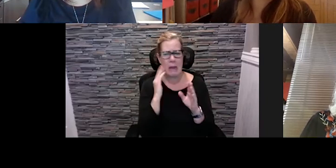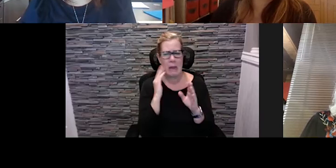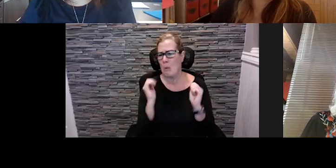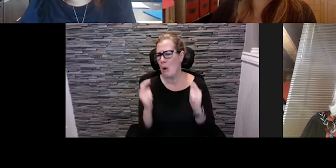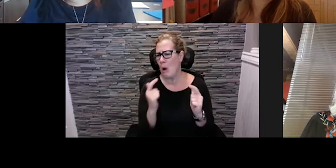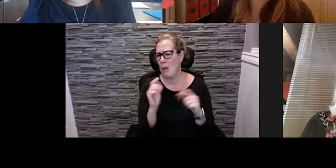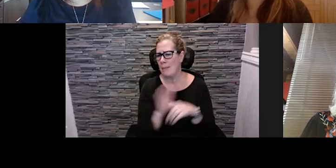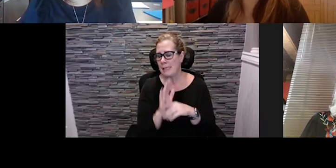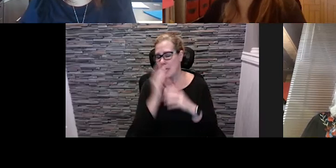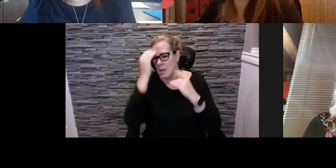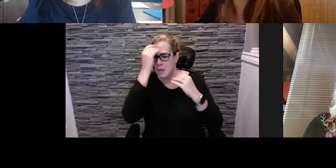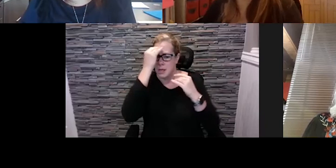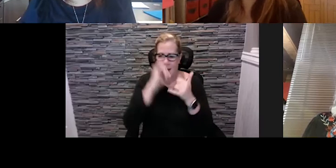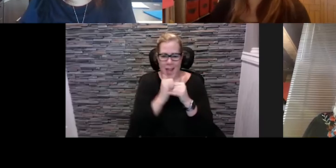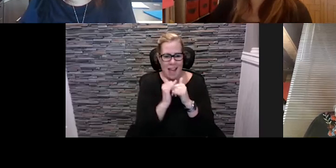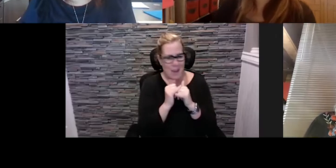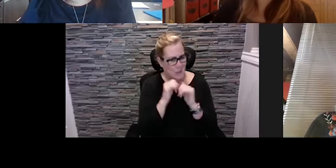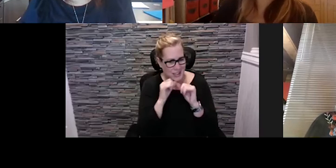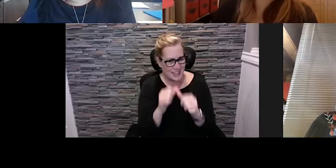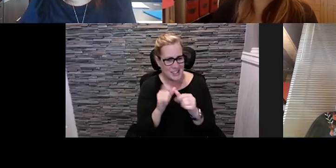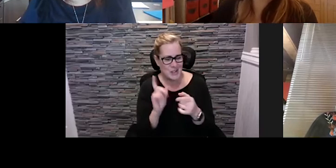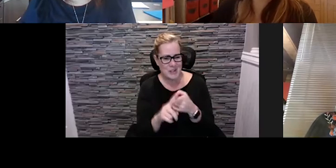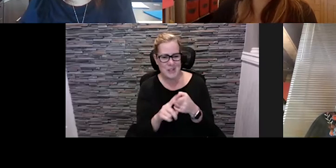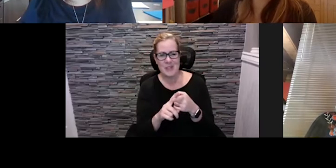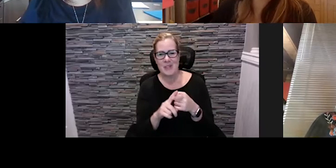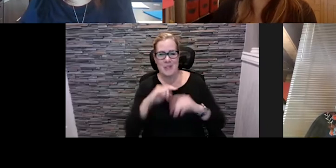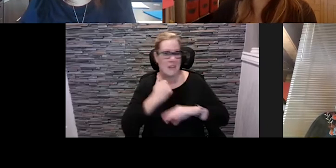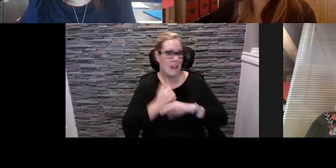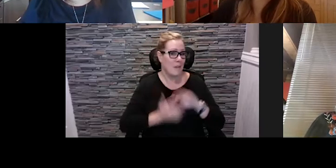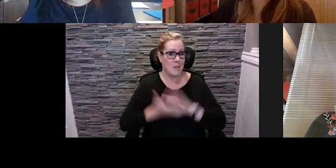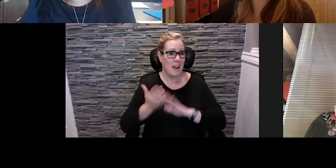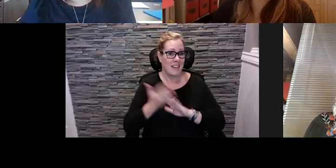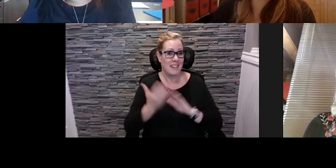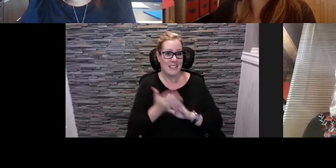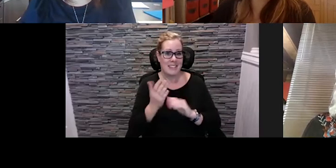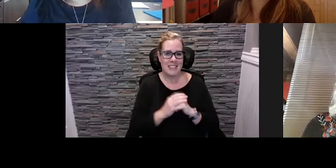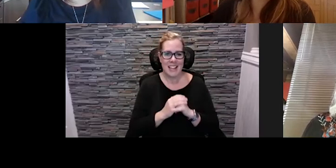reimagining how we continue to you know ride this wave